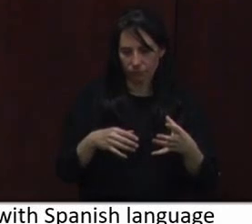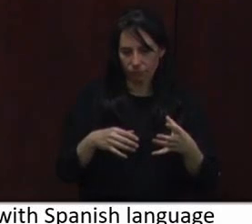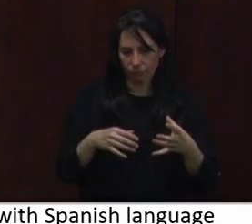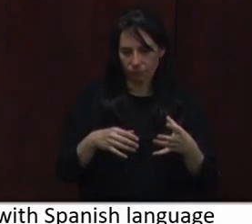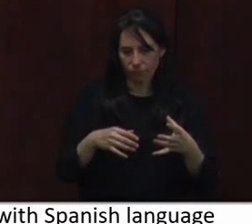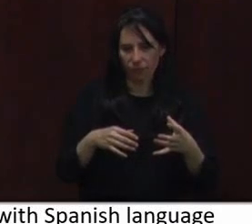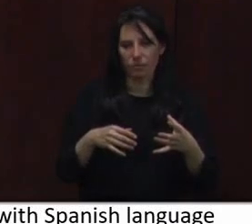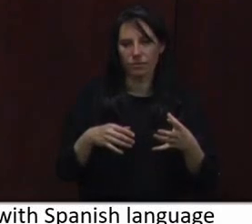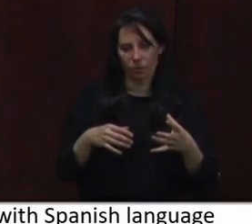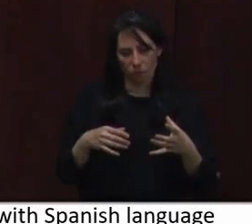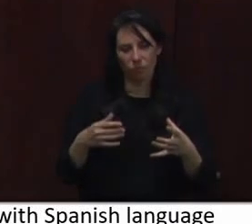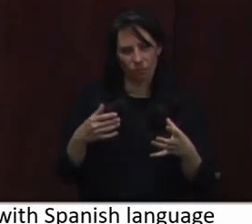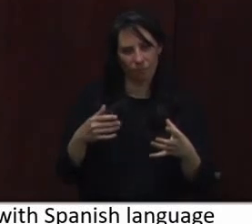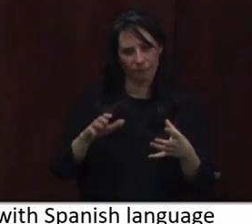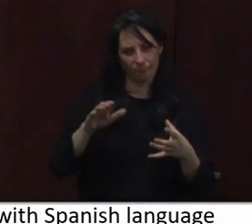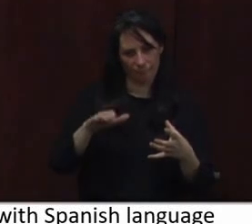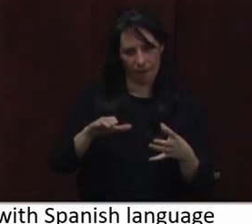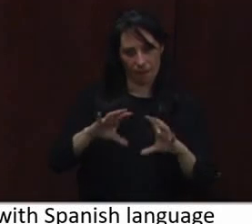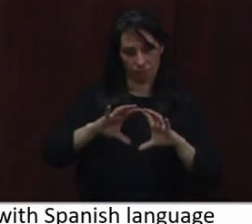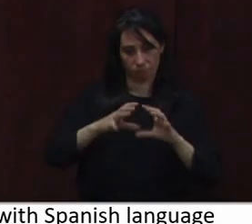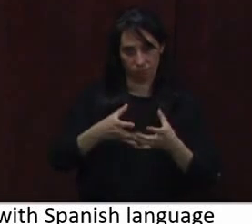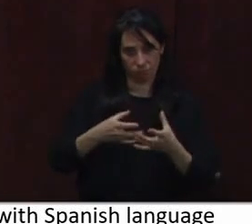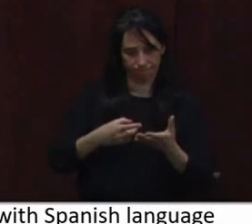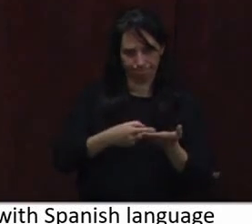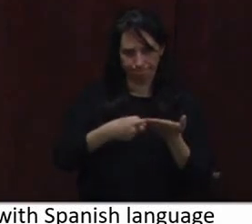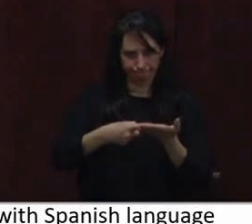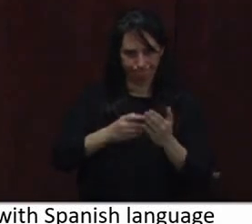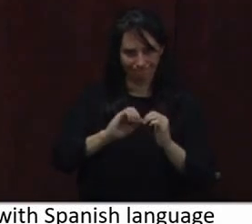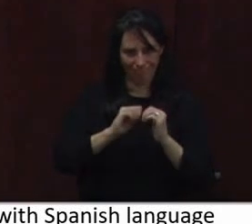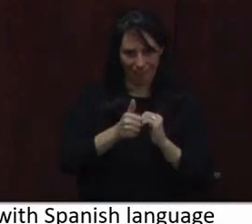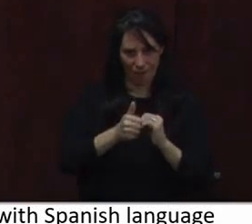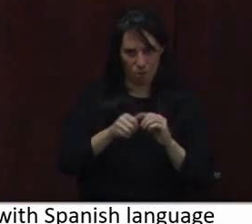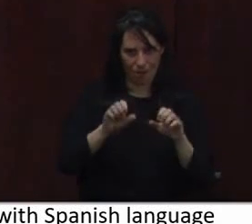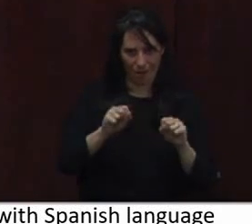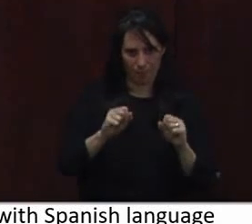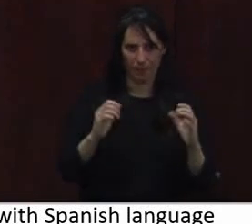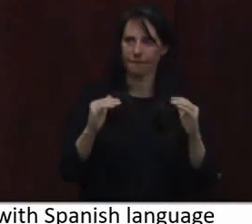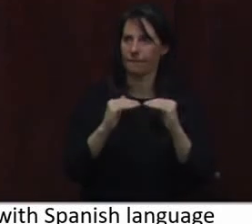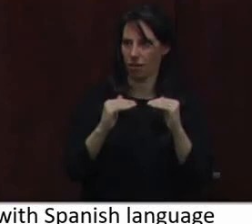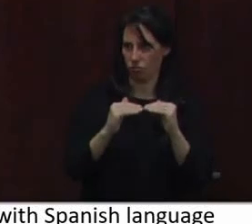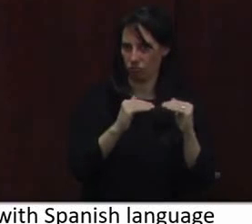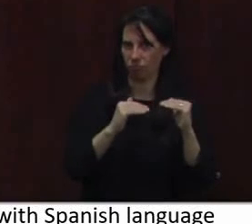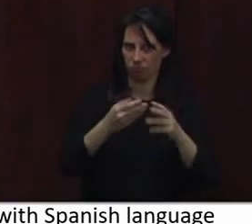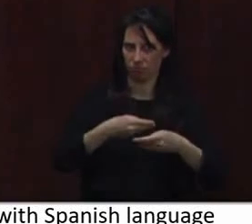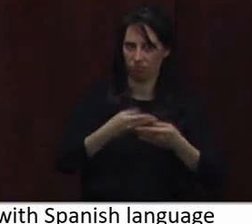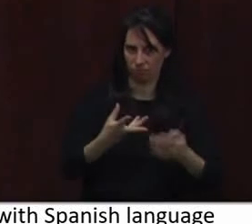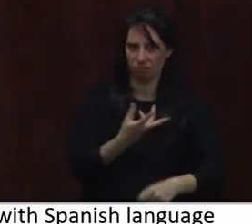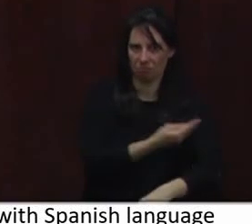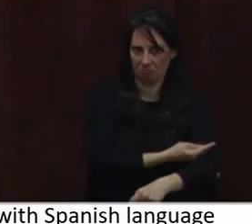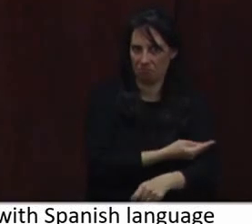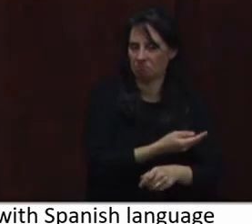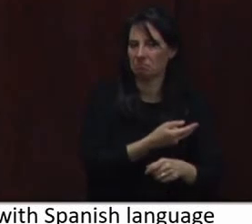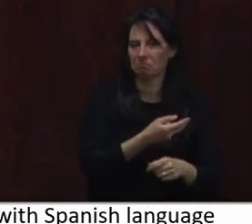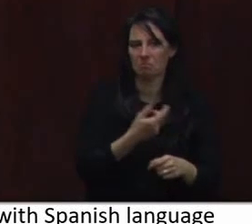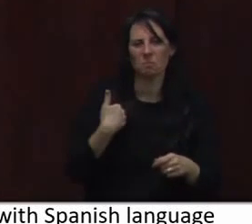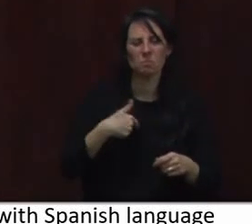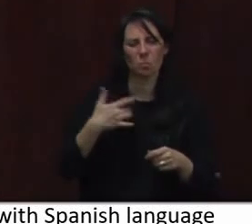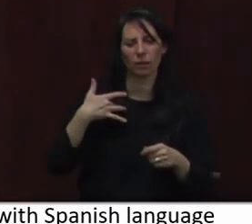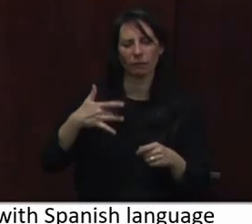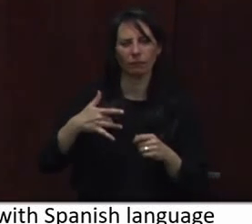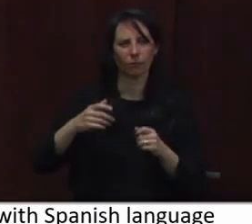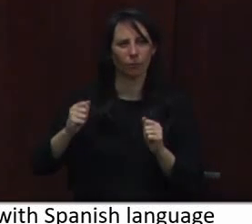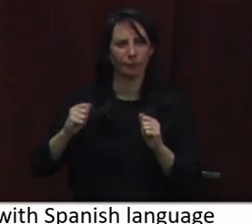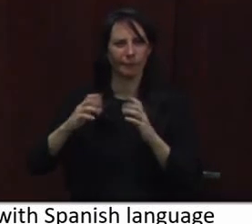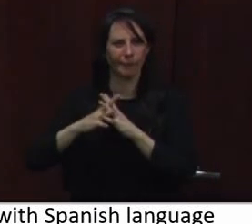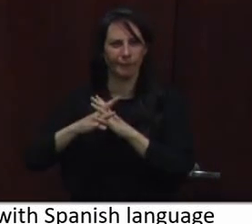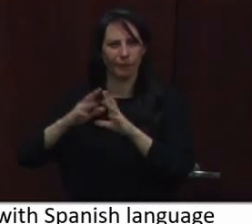operationalize equity is something that is very much informed by the community, and so that was no different within our COVID operations. And